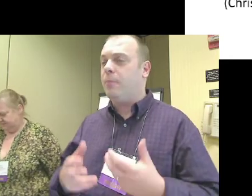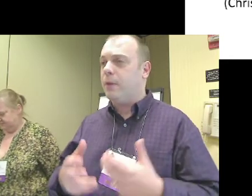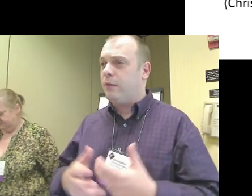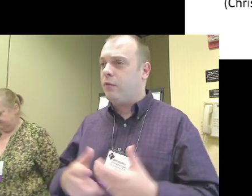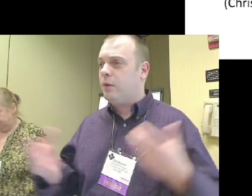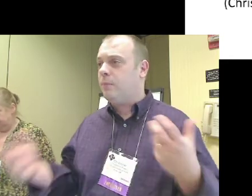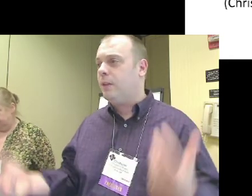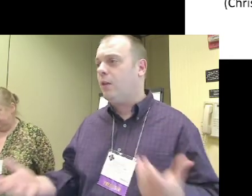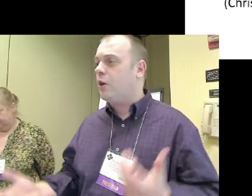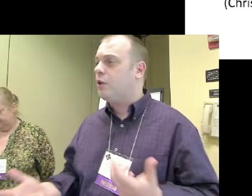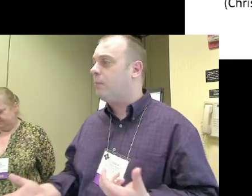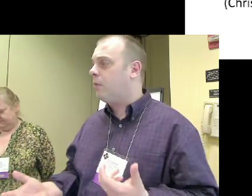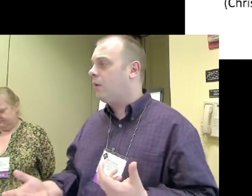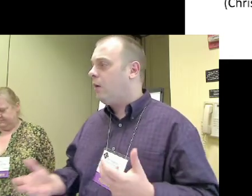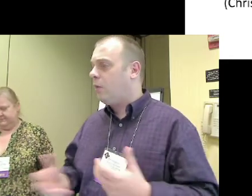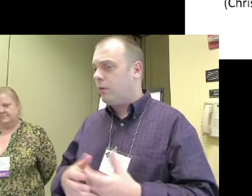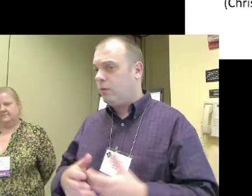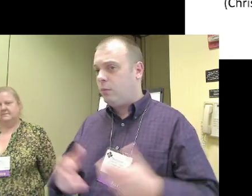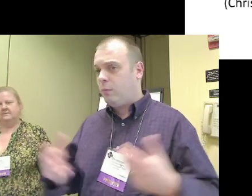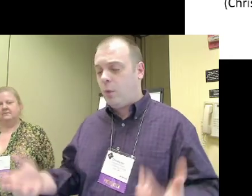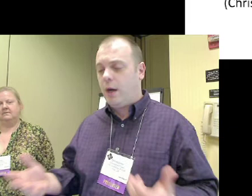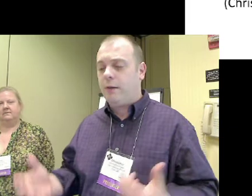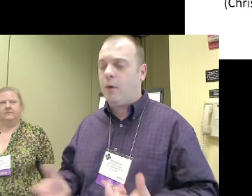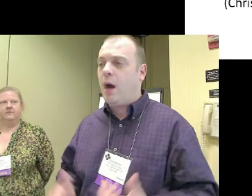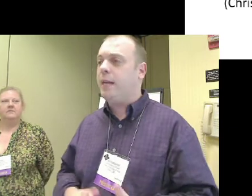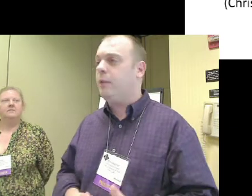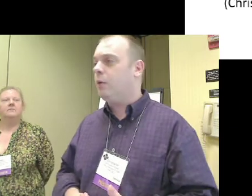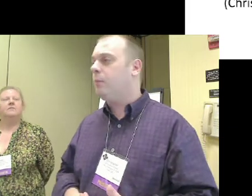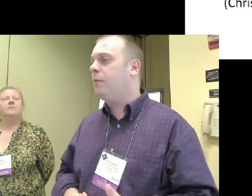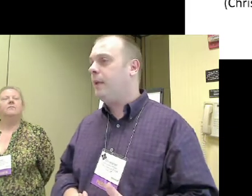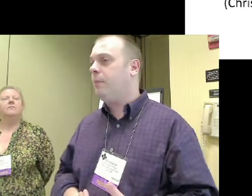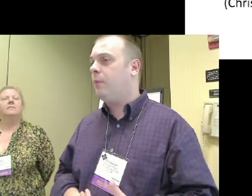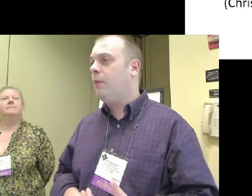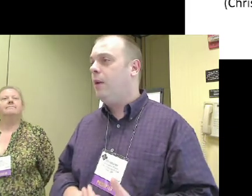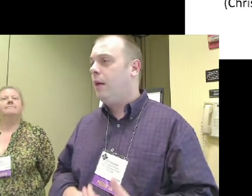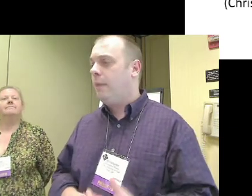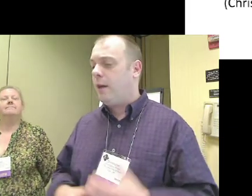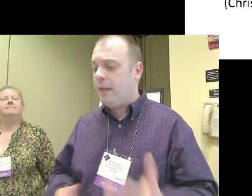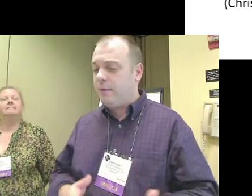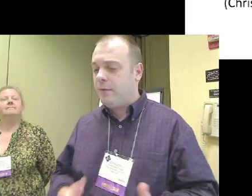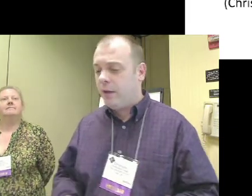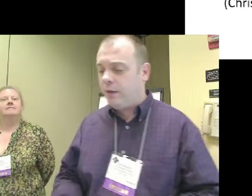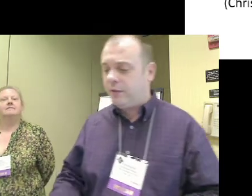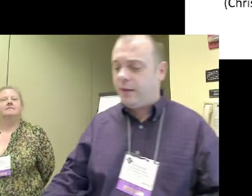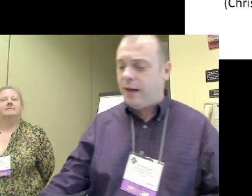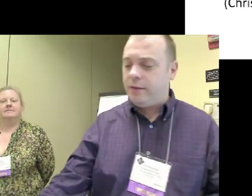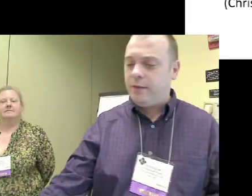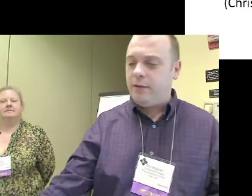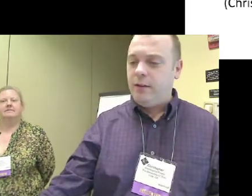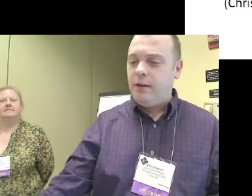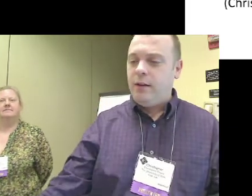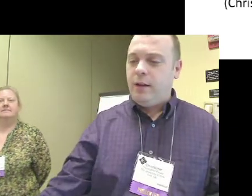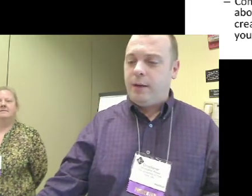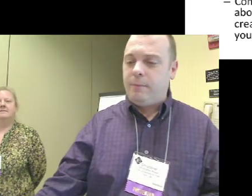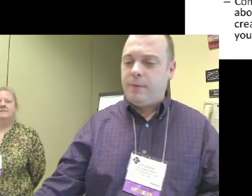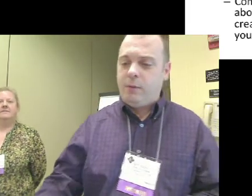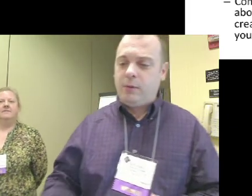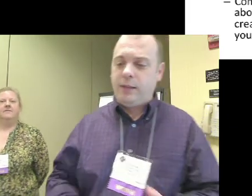things can help an extremely large number or wide variety group of people. And that will be emphasized in that.